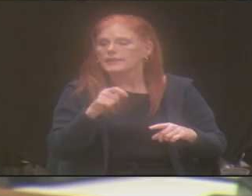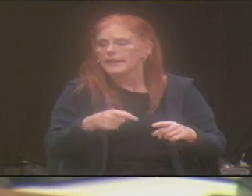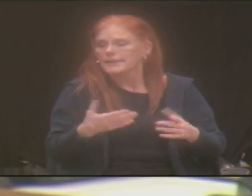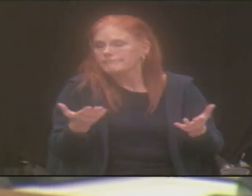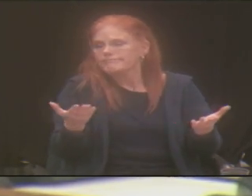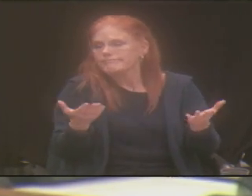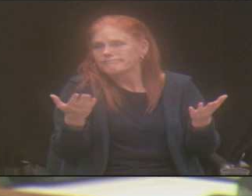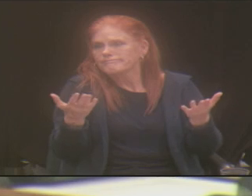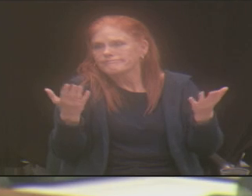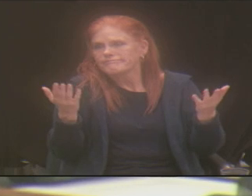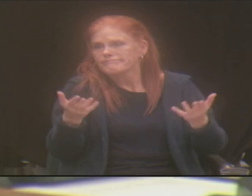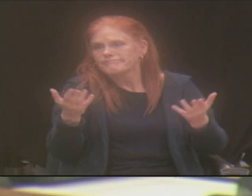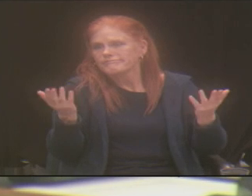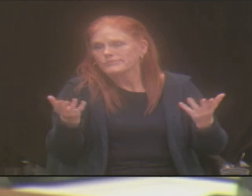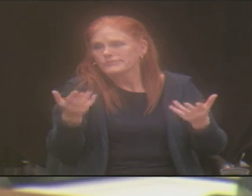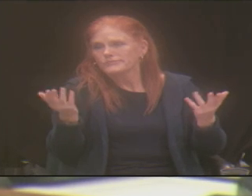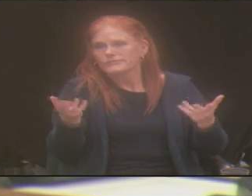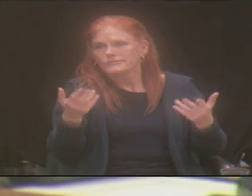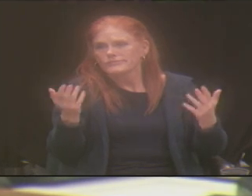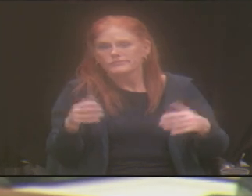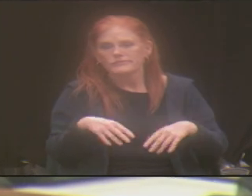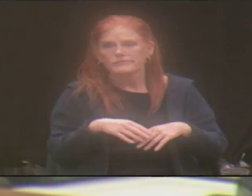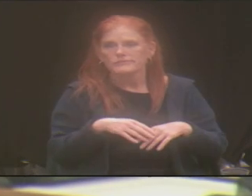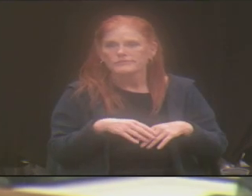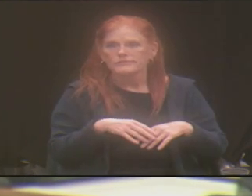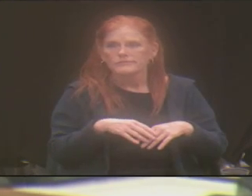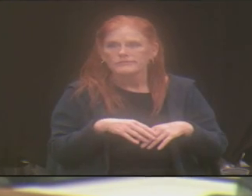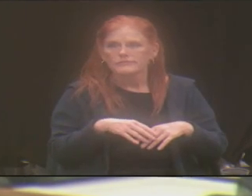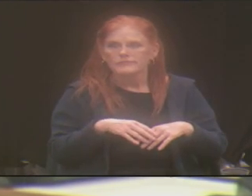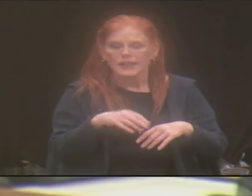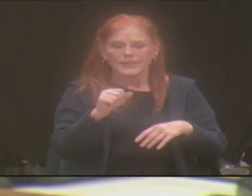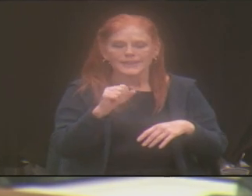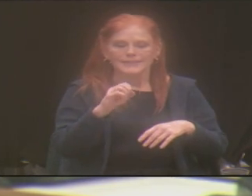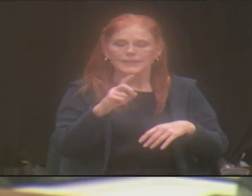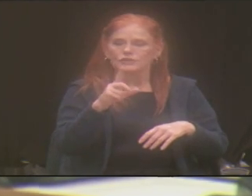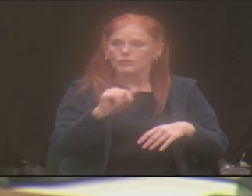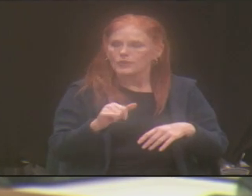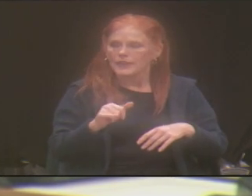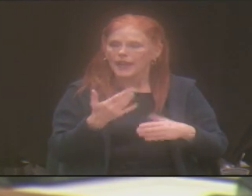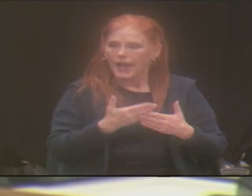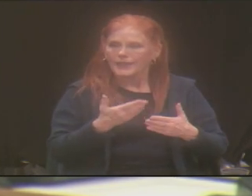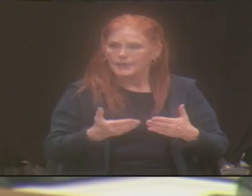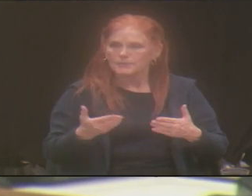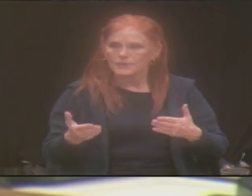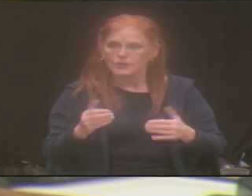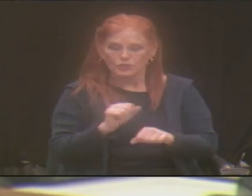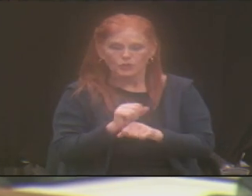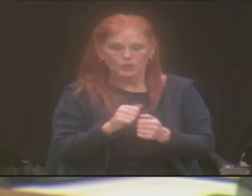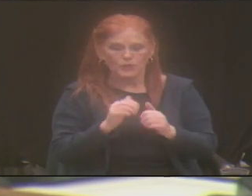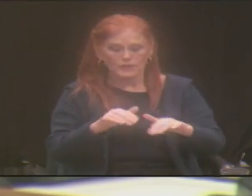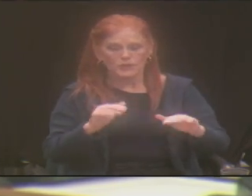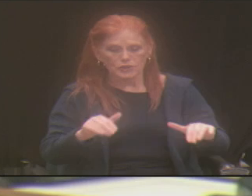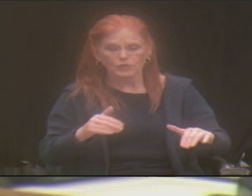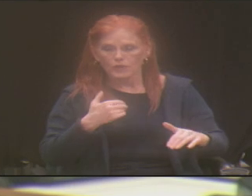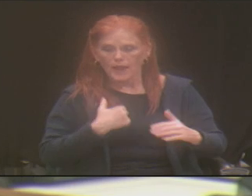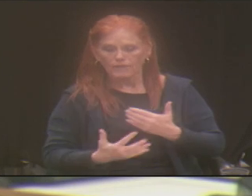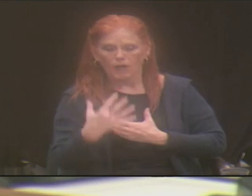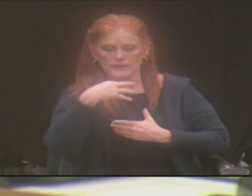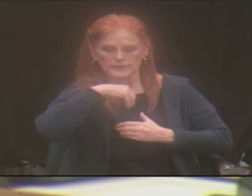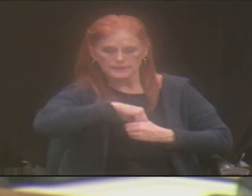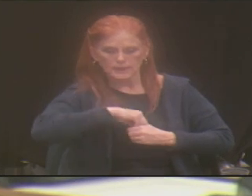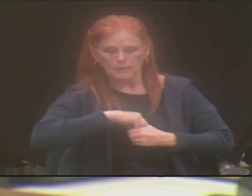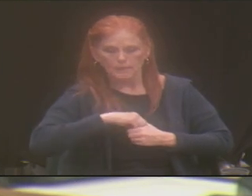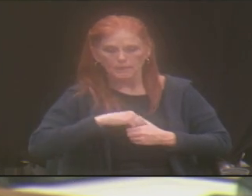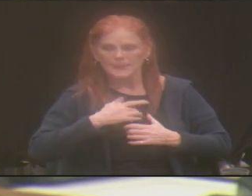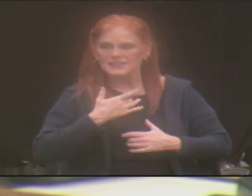sensory items to work with children with autism with sensory to help